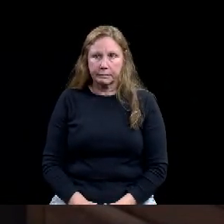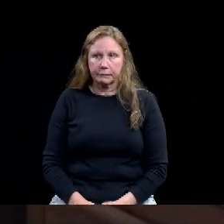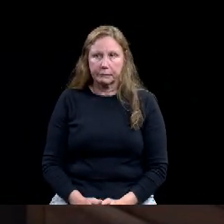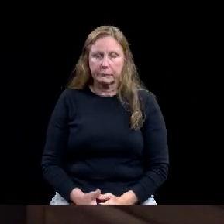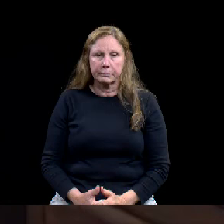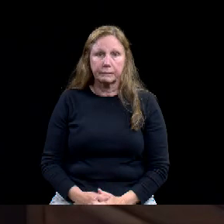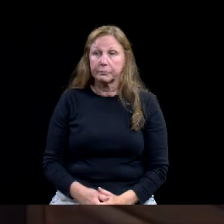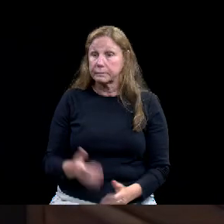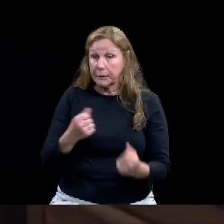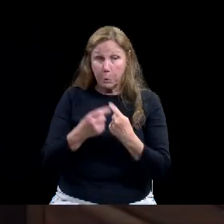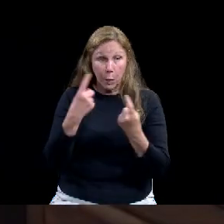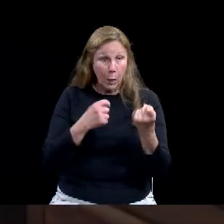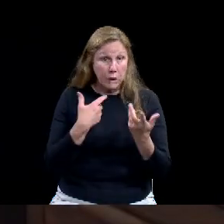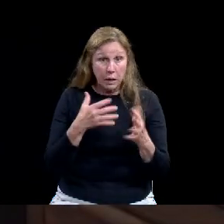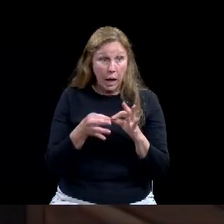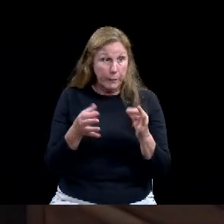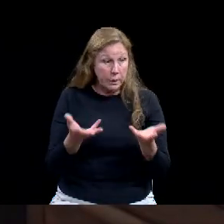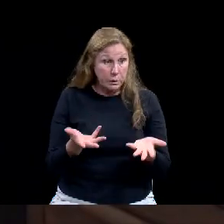Thank you very much for the presentation.